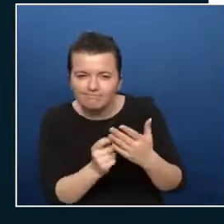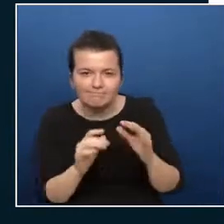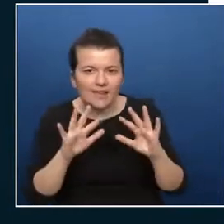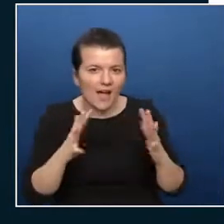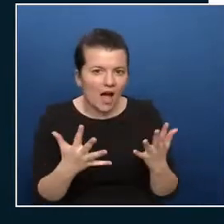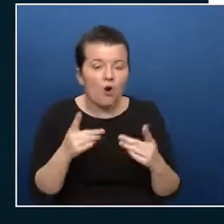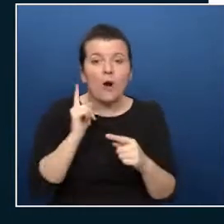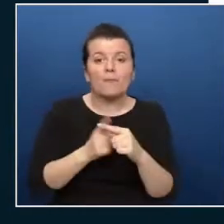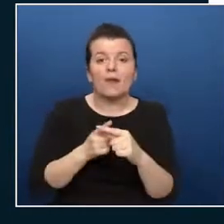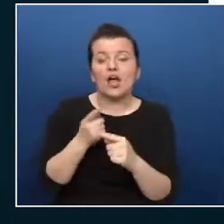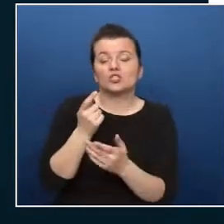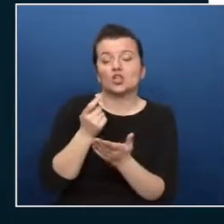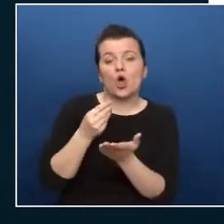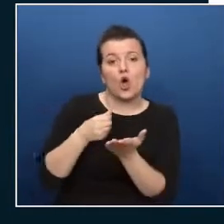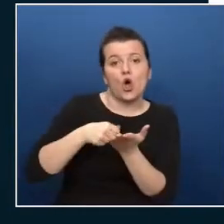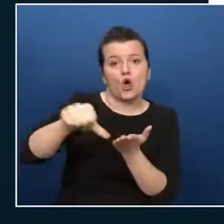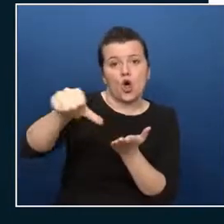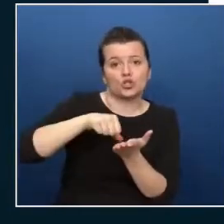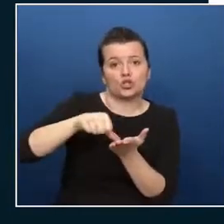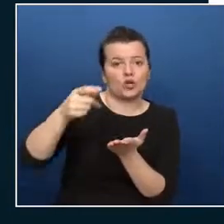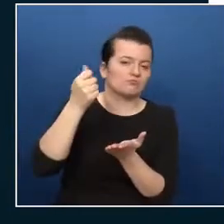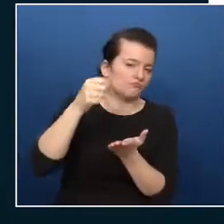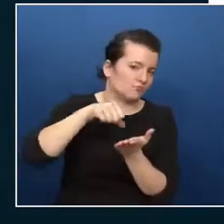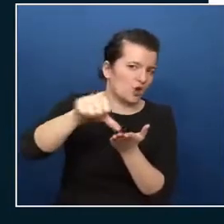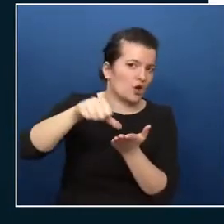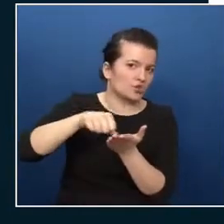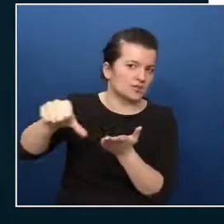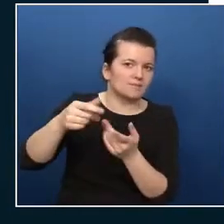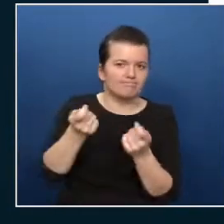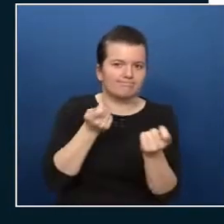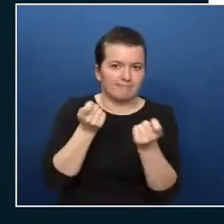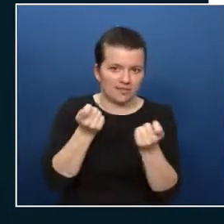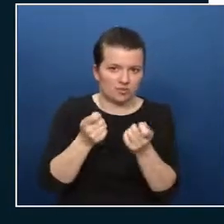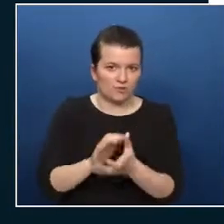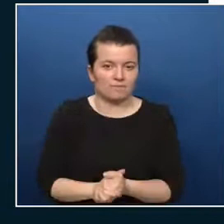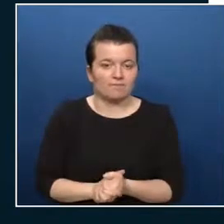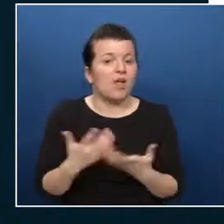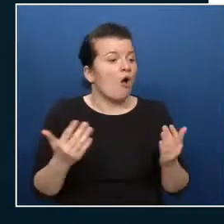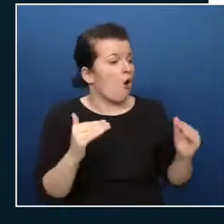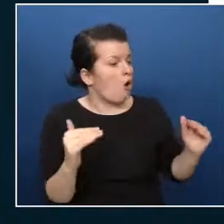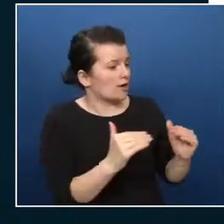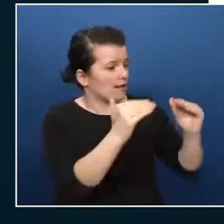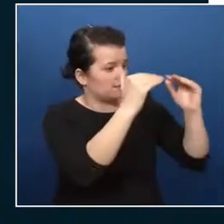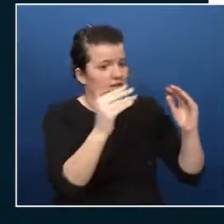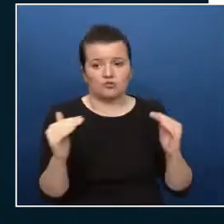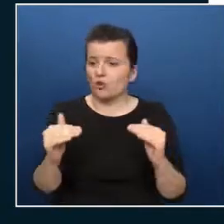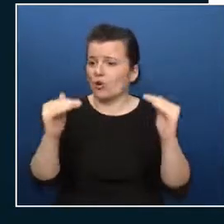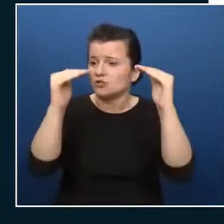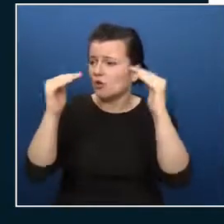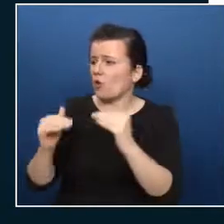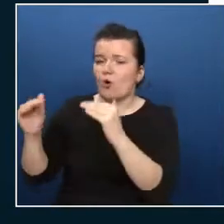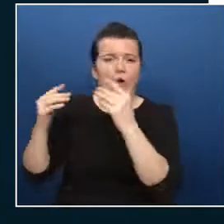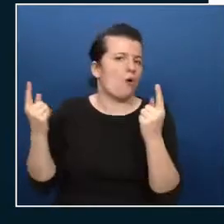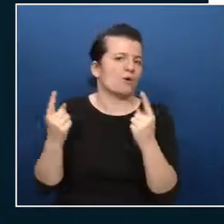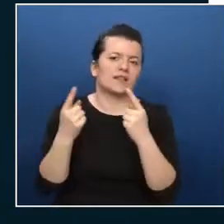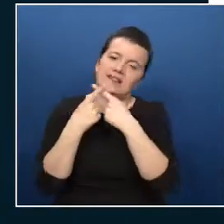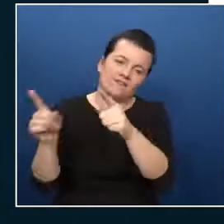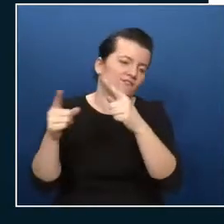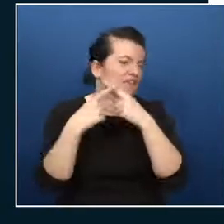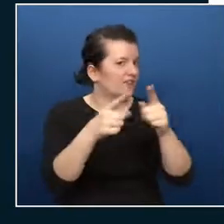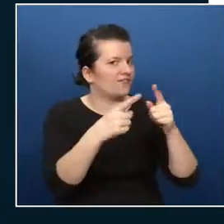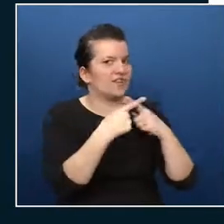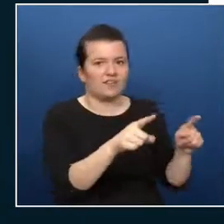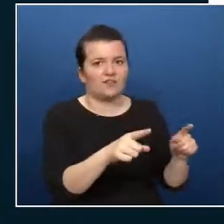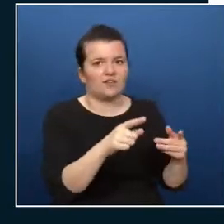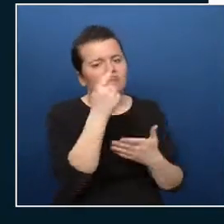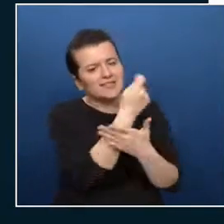because every organization is different so you have different design strategies and